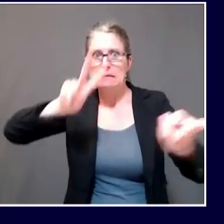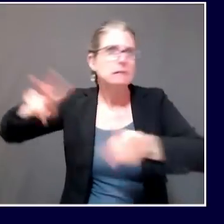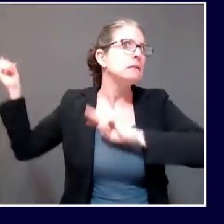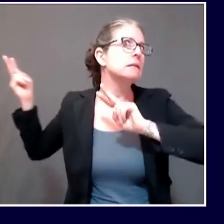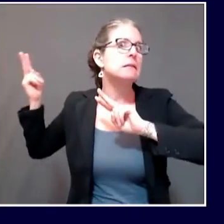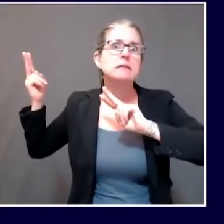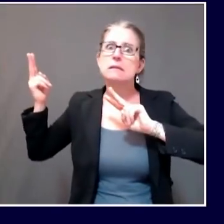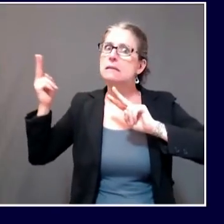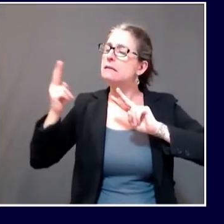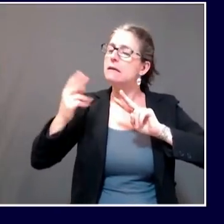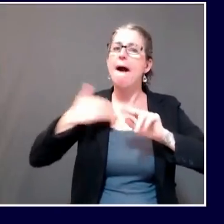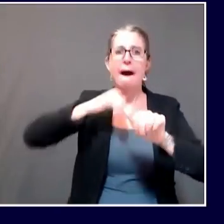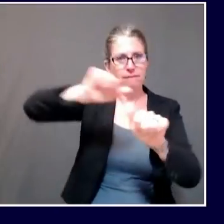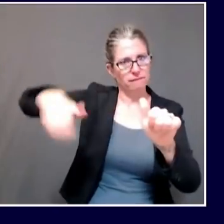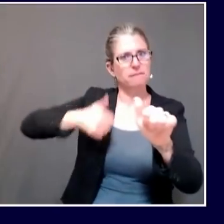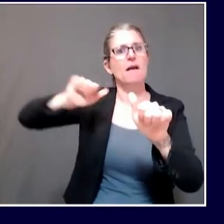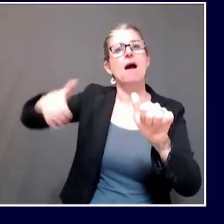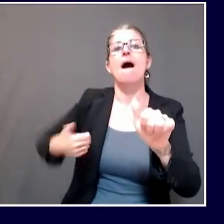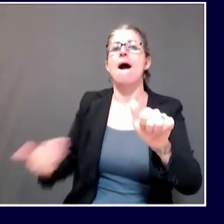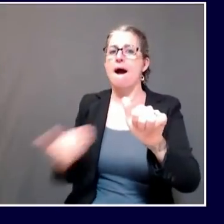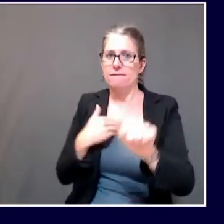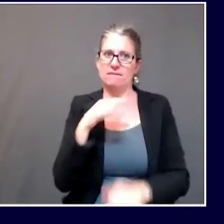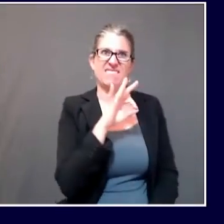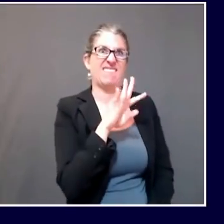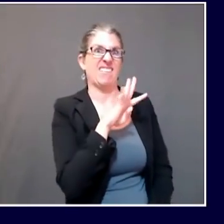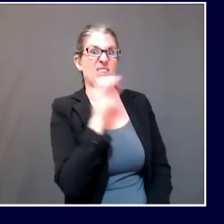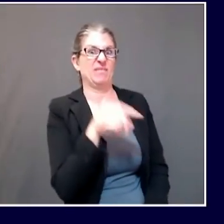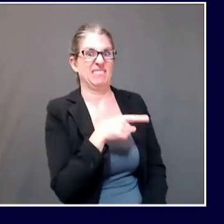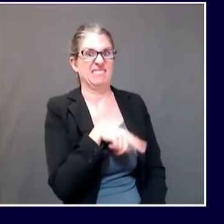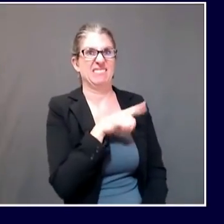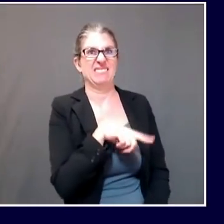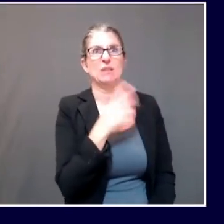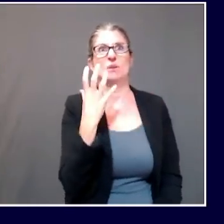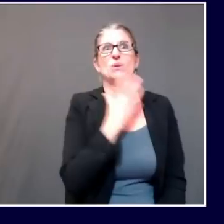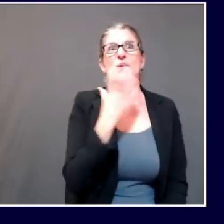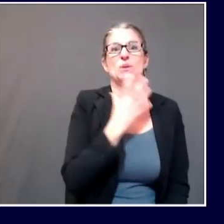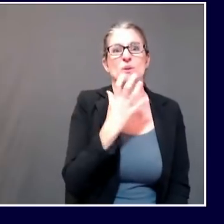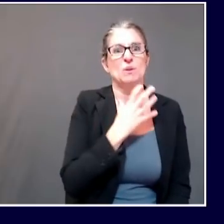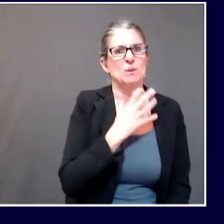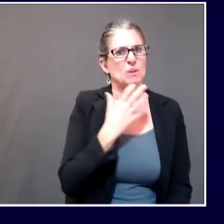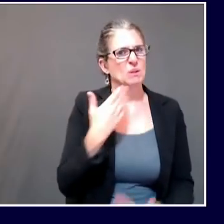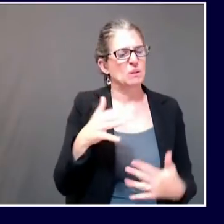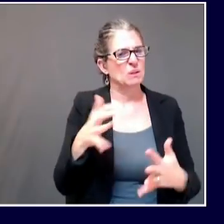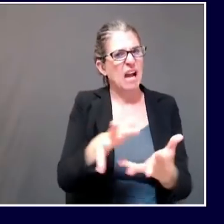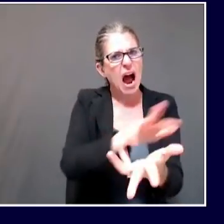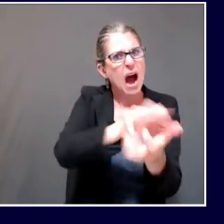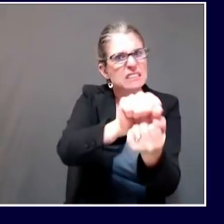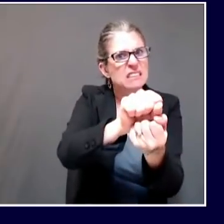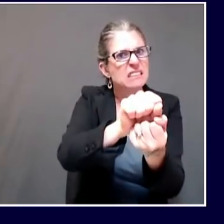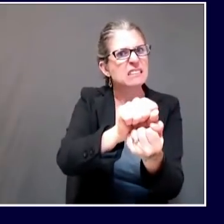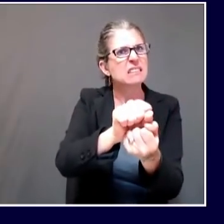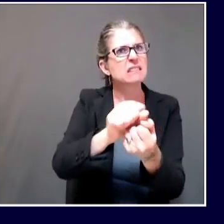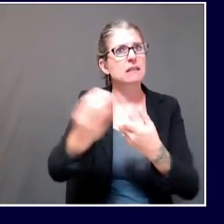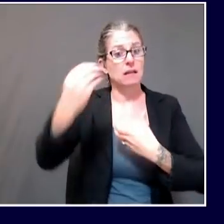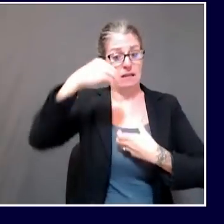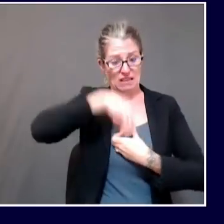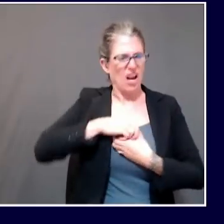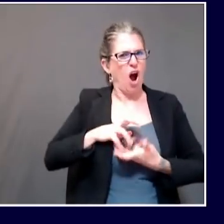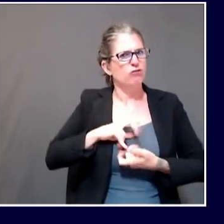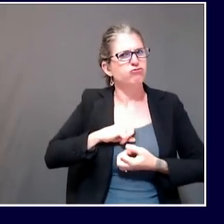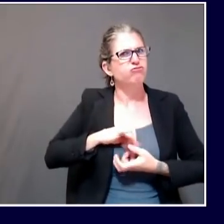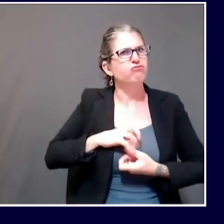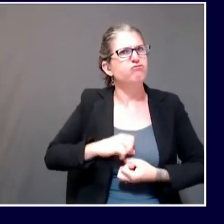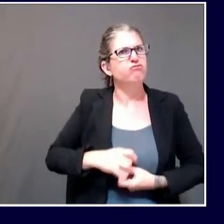proceed to a very severe form of pneumonia called respiratory distress syndrome, which in and of itself can cause blood clots and